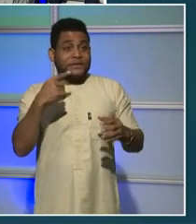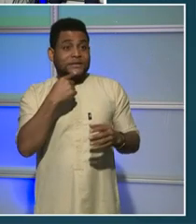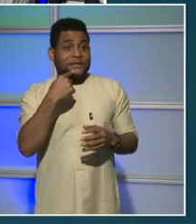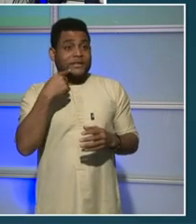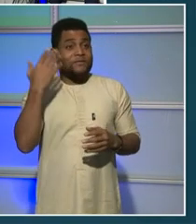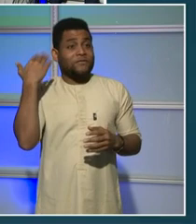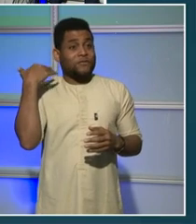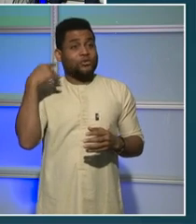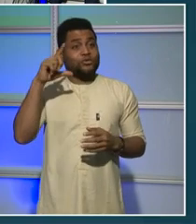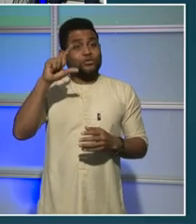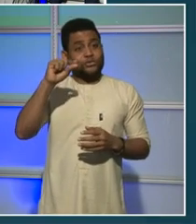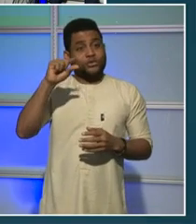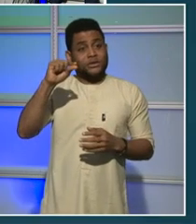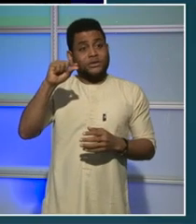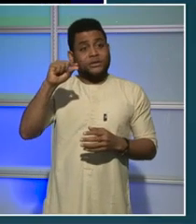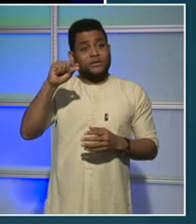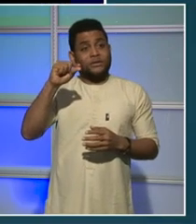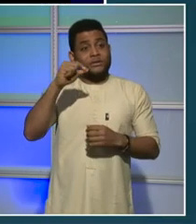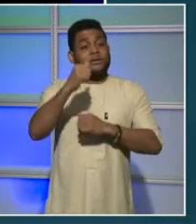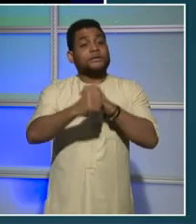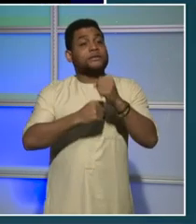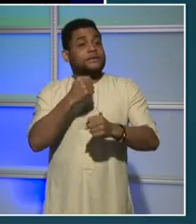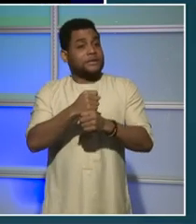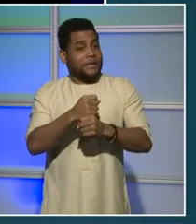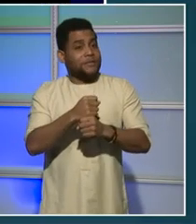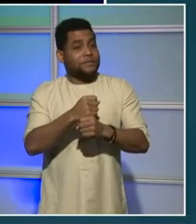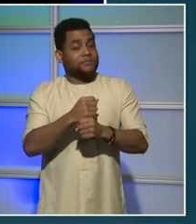real close to delivering one.